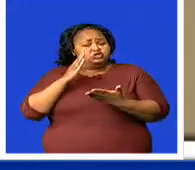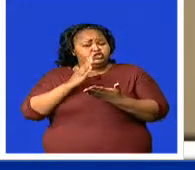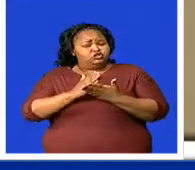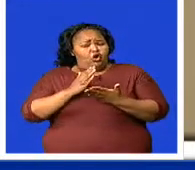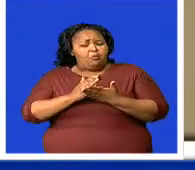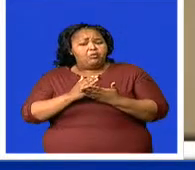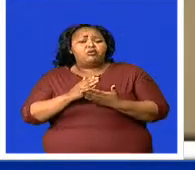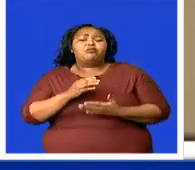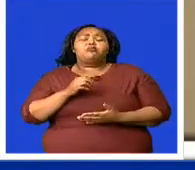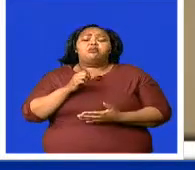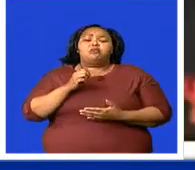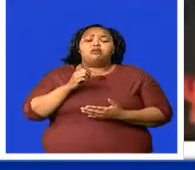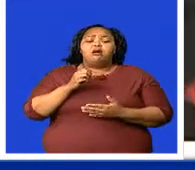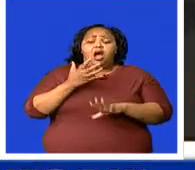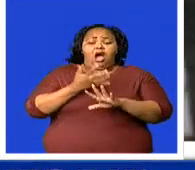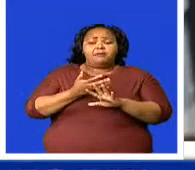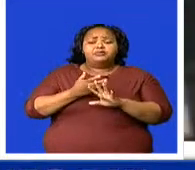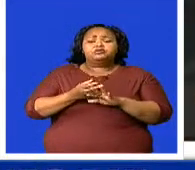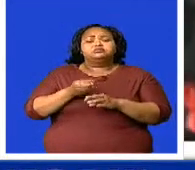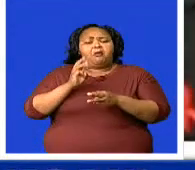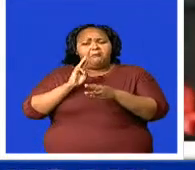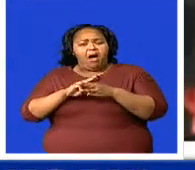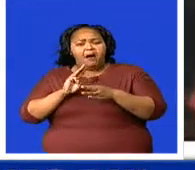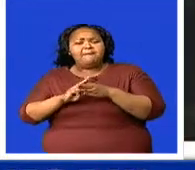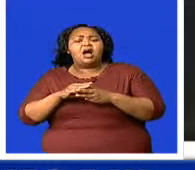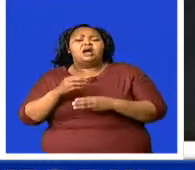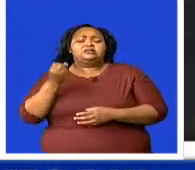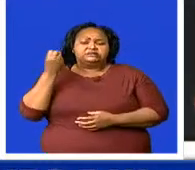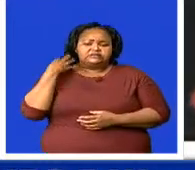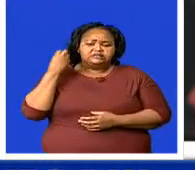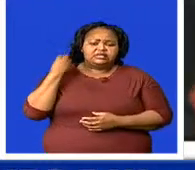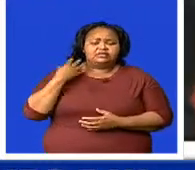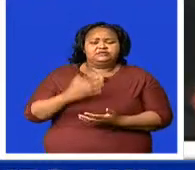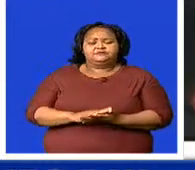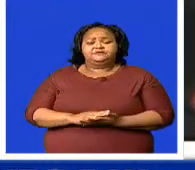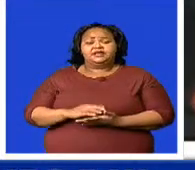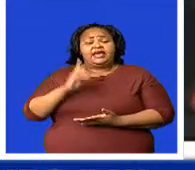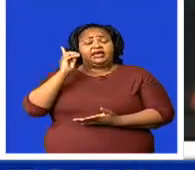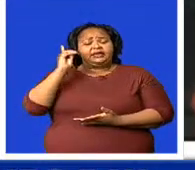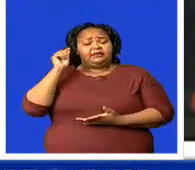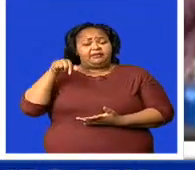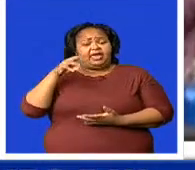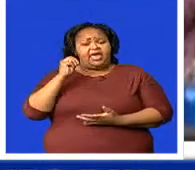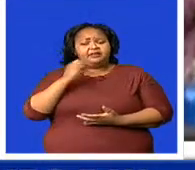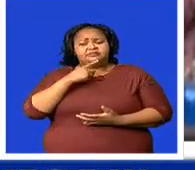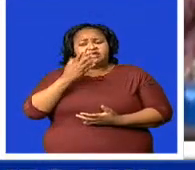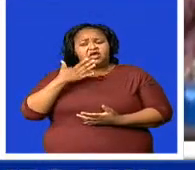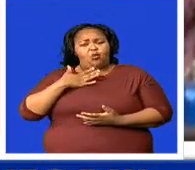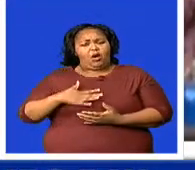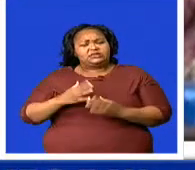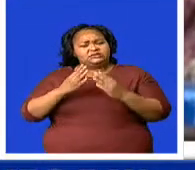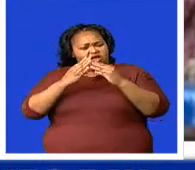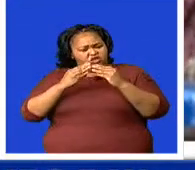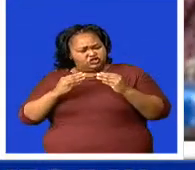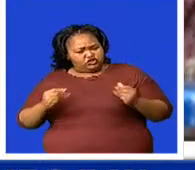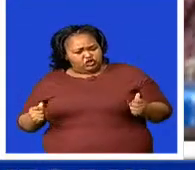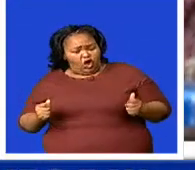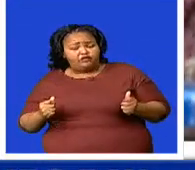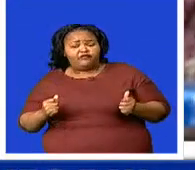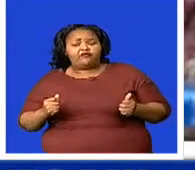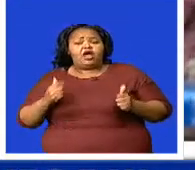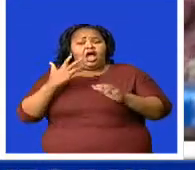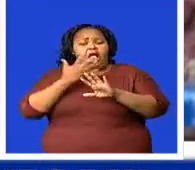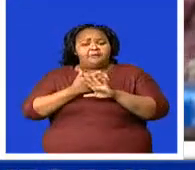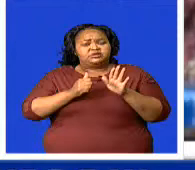or their mothers or their aunts. The Deputy Prime Minister says the country wants to reduce gender-based violence by 50%